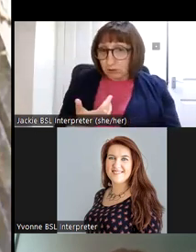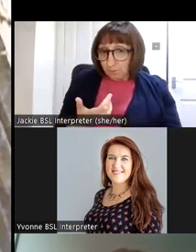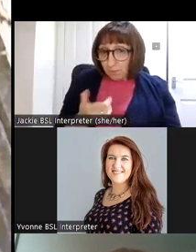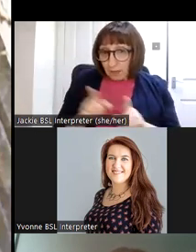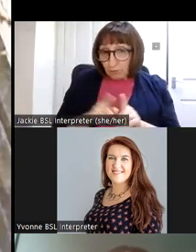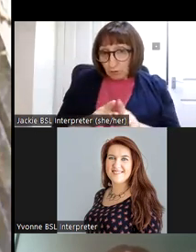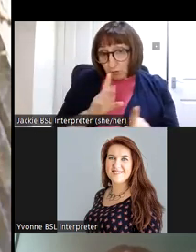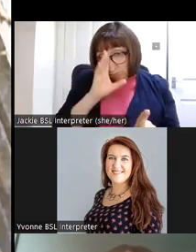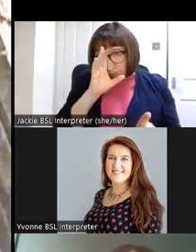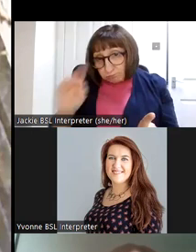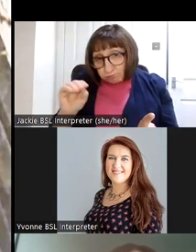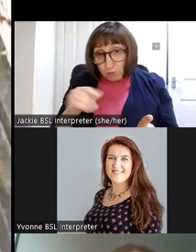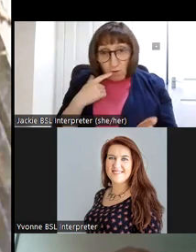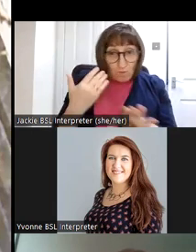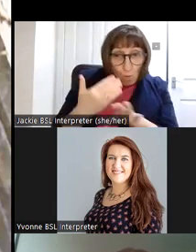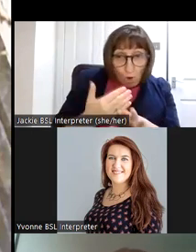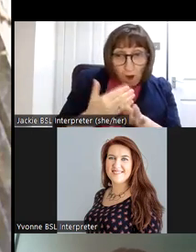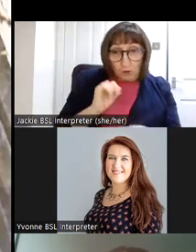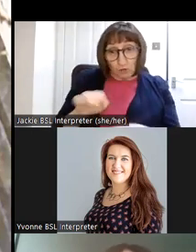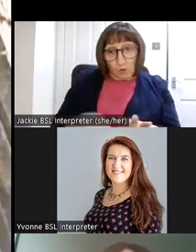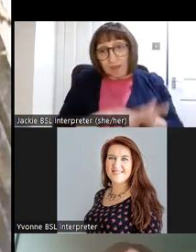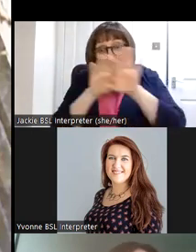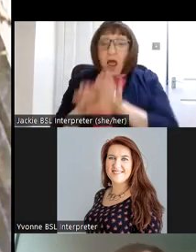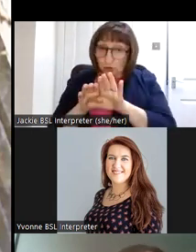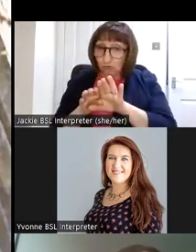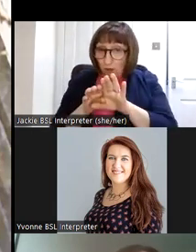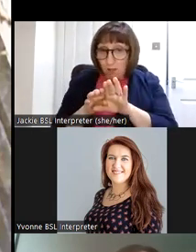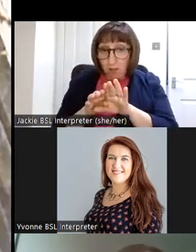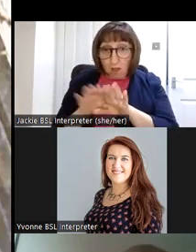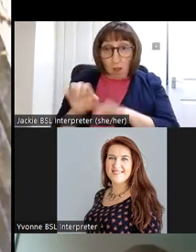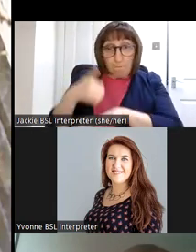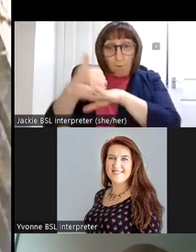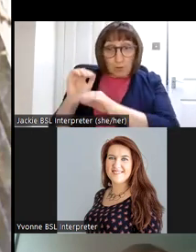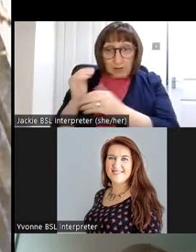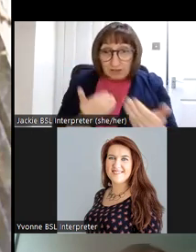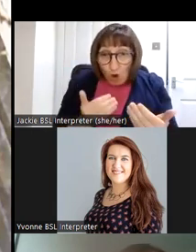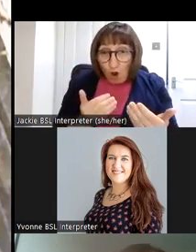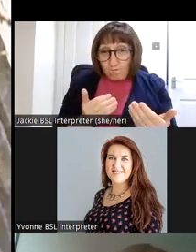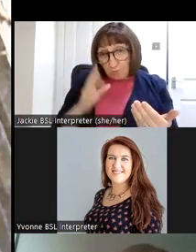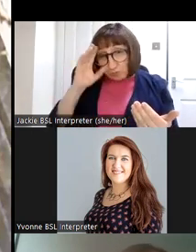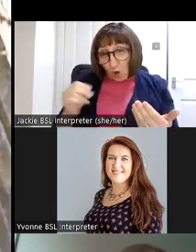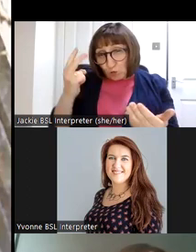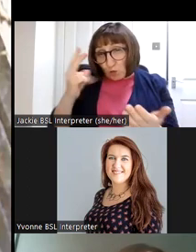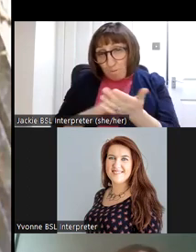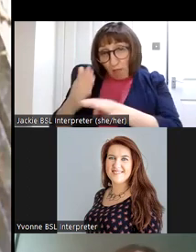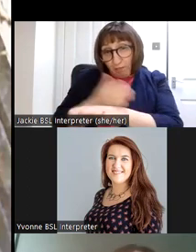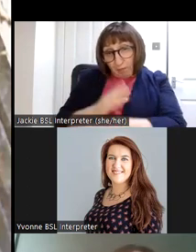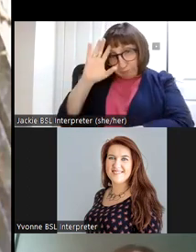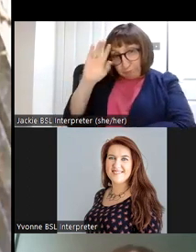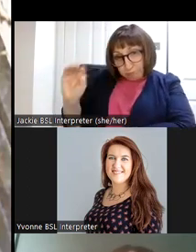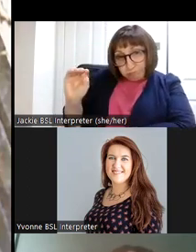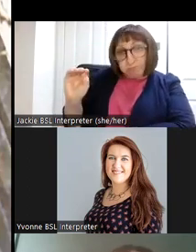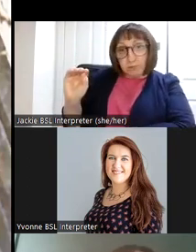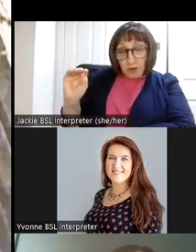notification of any works to the national monument service uh you need to give them about two months notice um